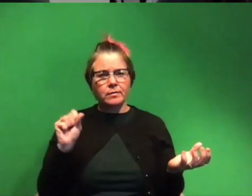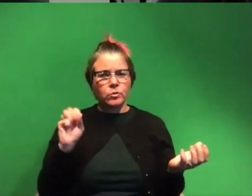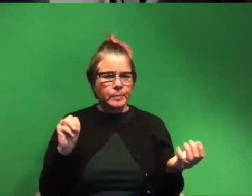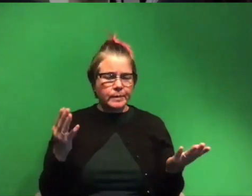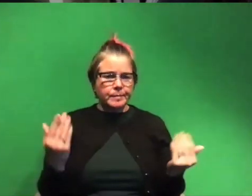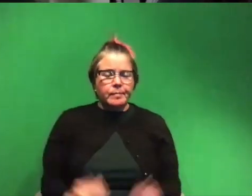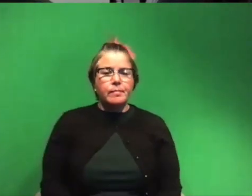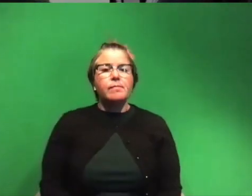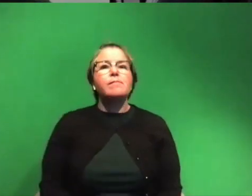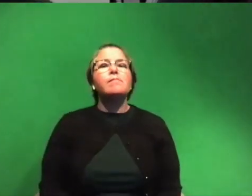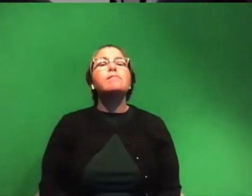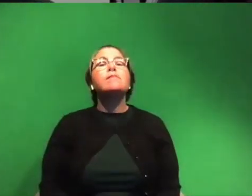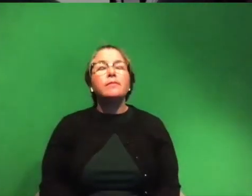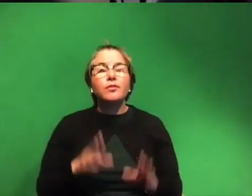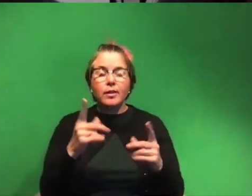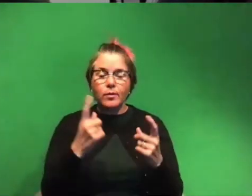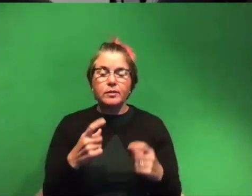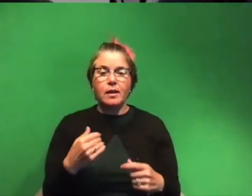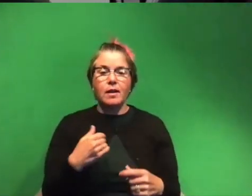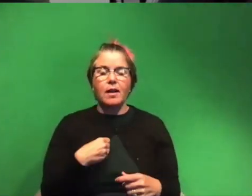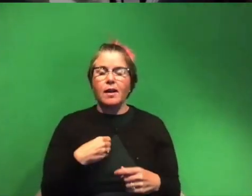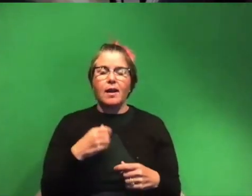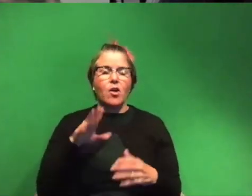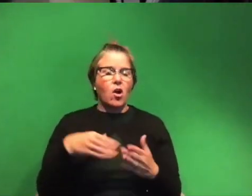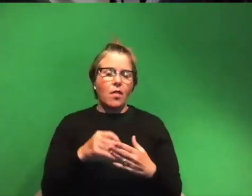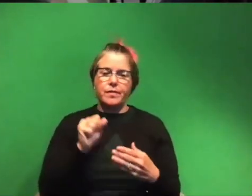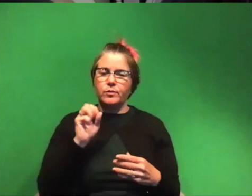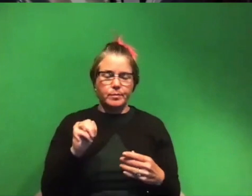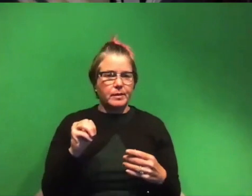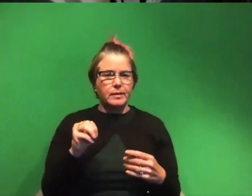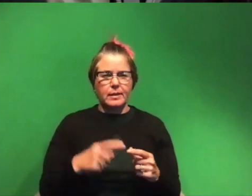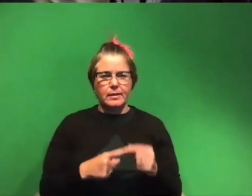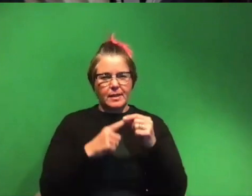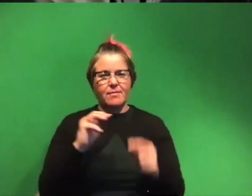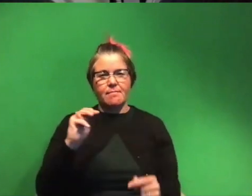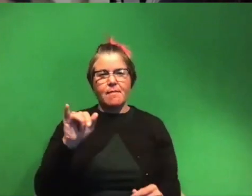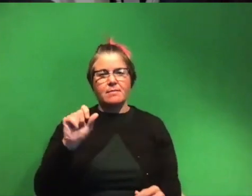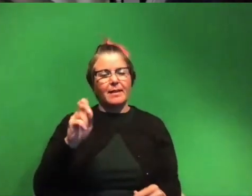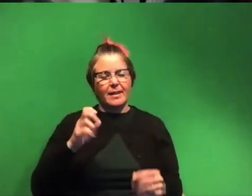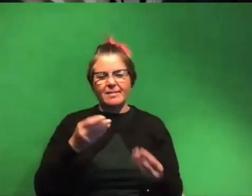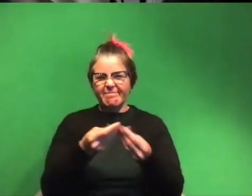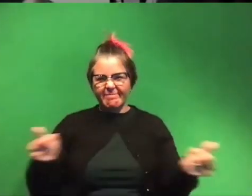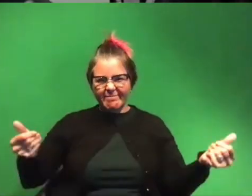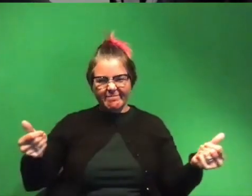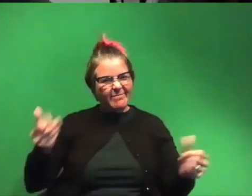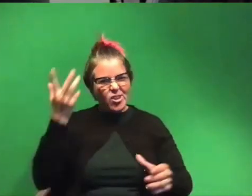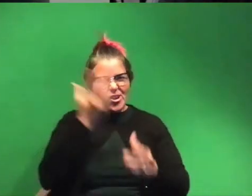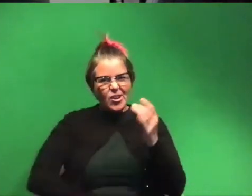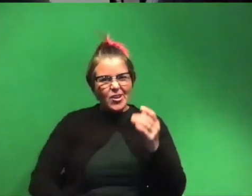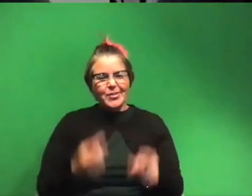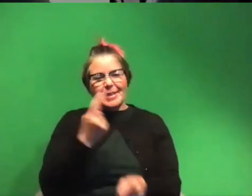great question so i have all the social medias in existence except for myspace i don't think it's that i don't think that's um